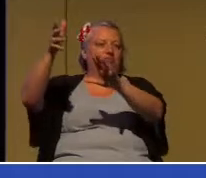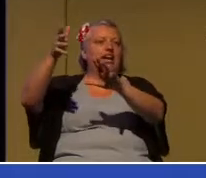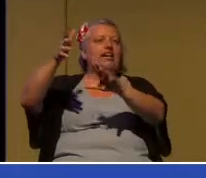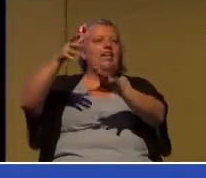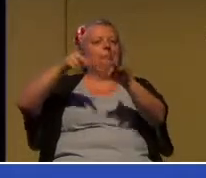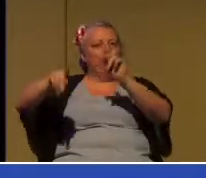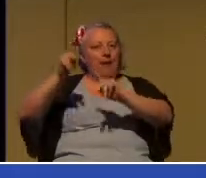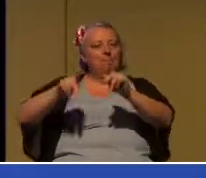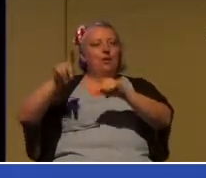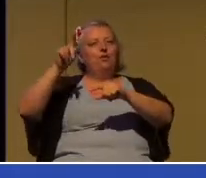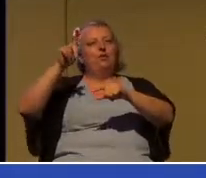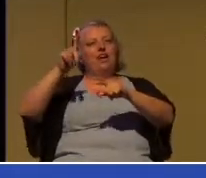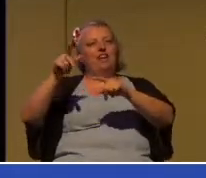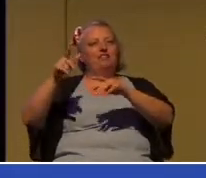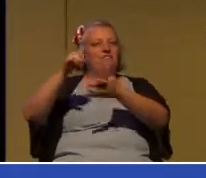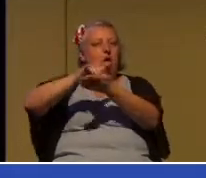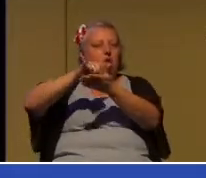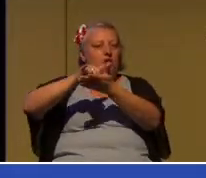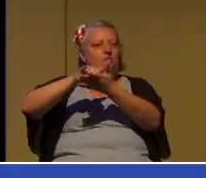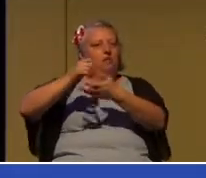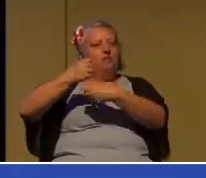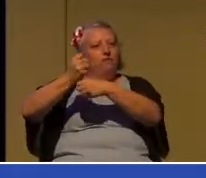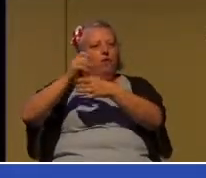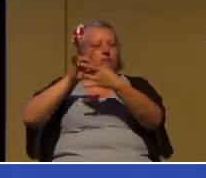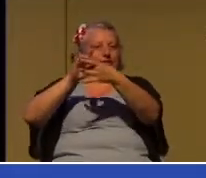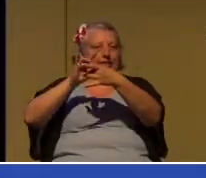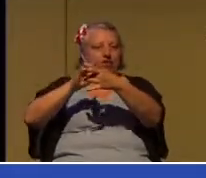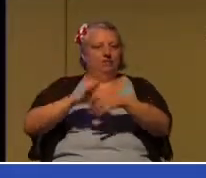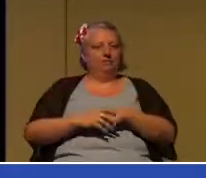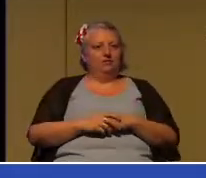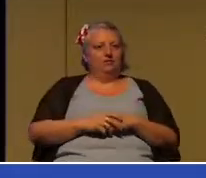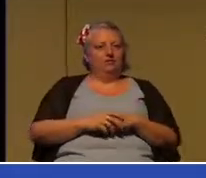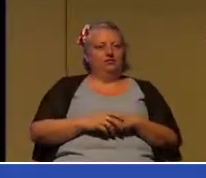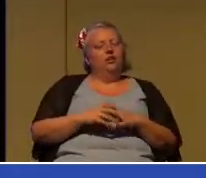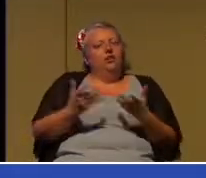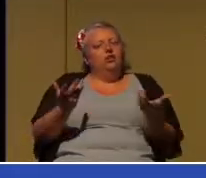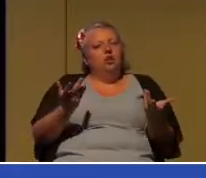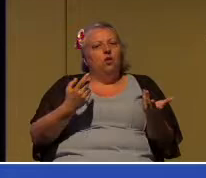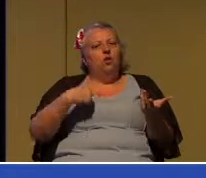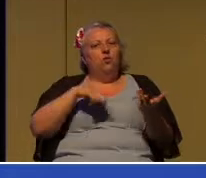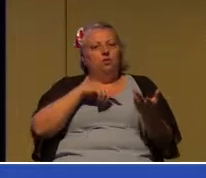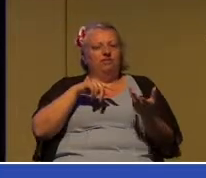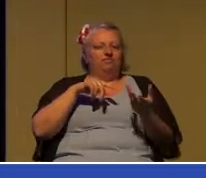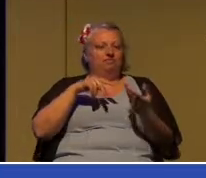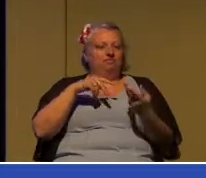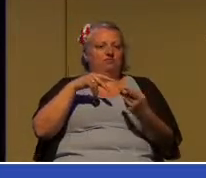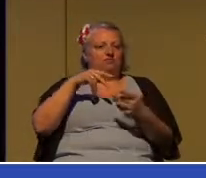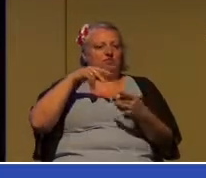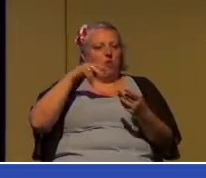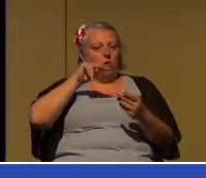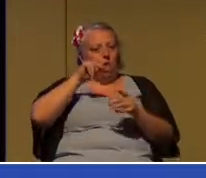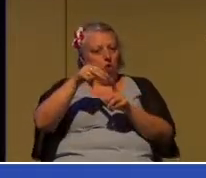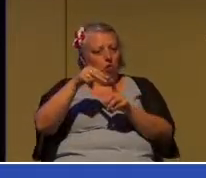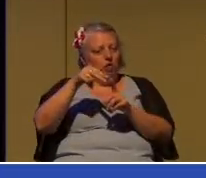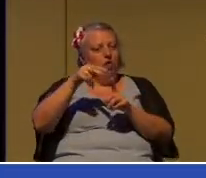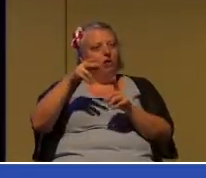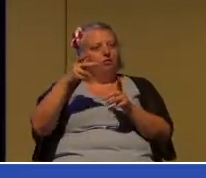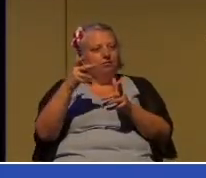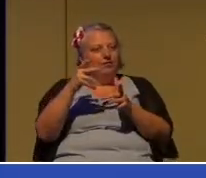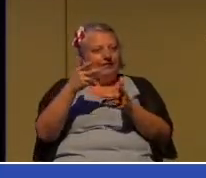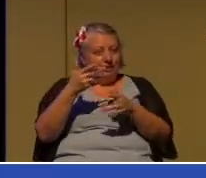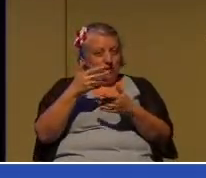And the question then that we've been considering together is, how can we do that better? Is there a way of moving